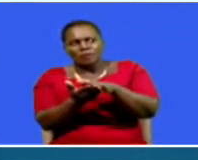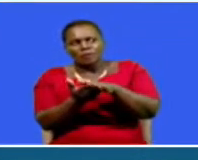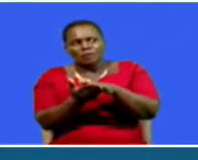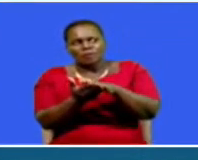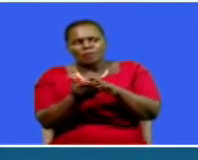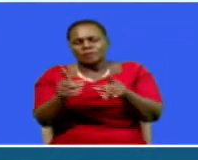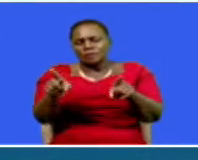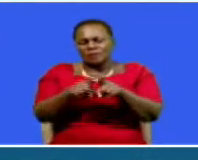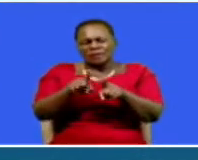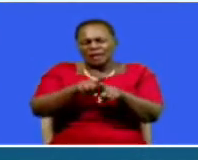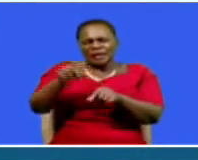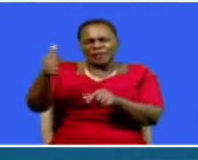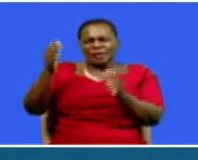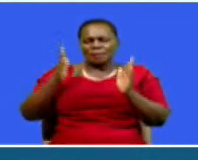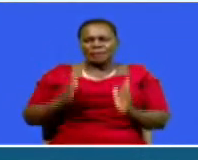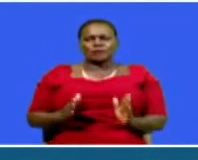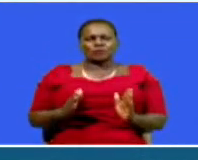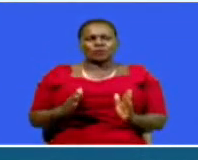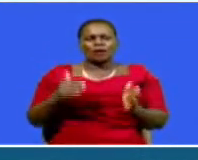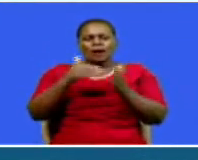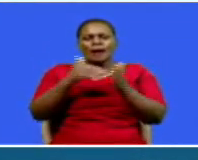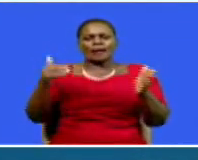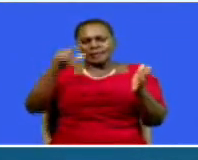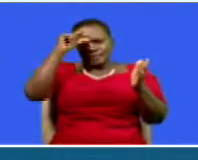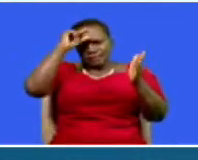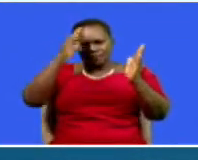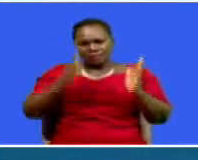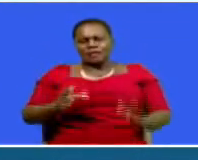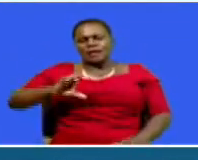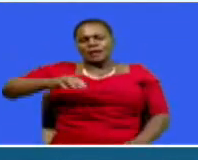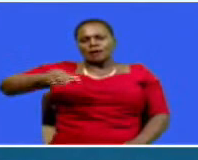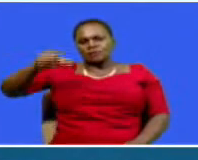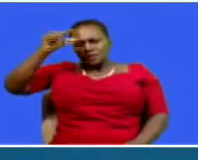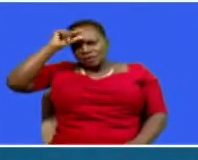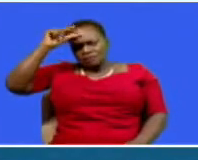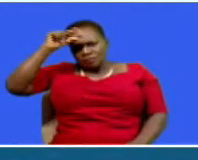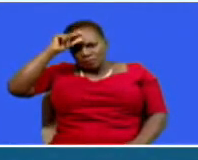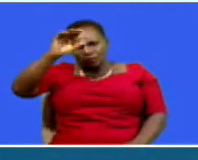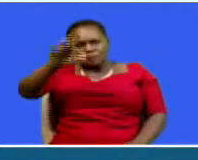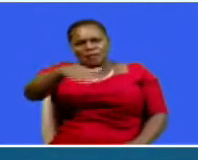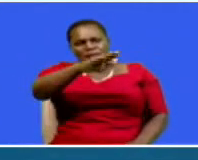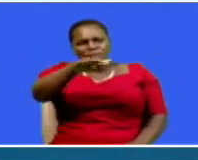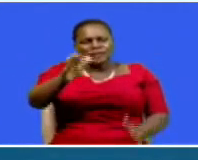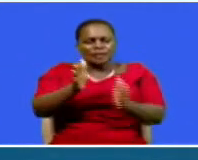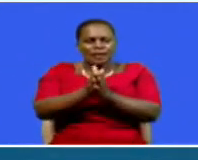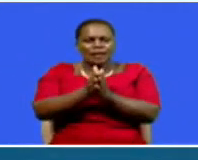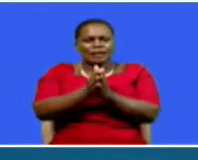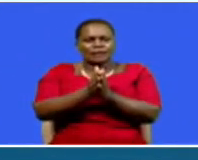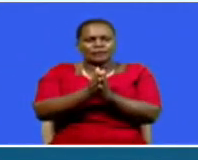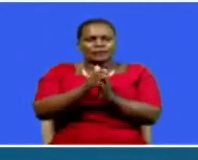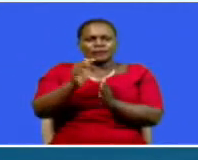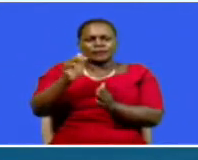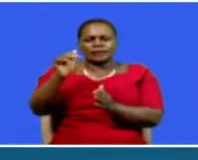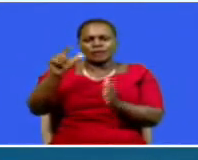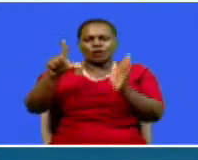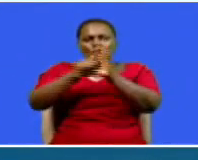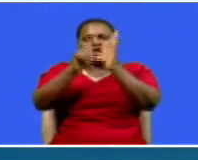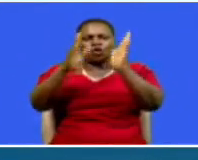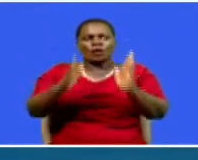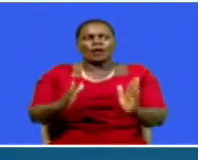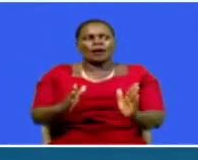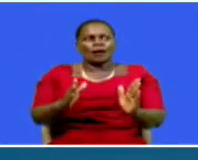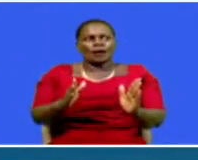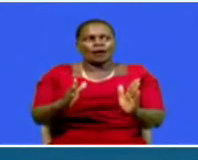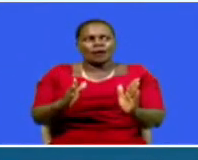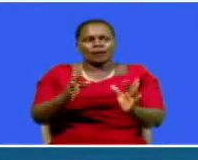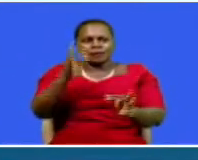Juan Daniel Kipngetich against Kihika, the county government, county assembly and the county attorney respondents in her